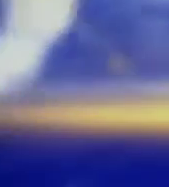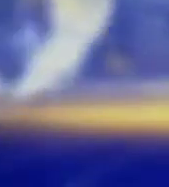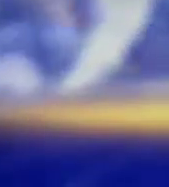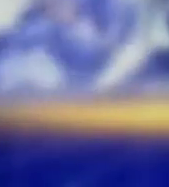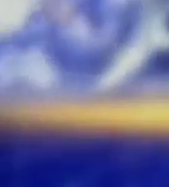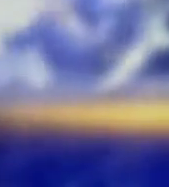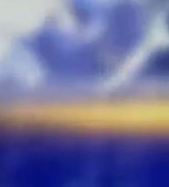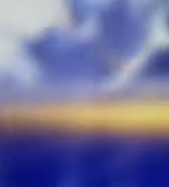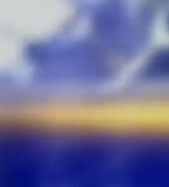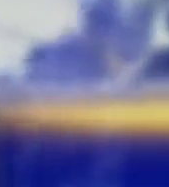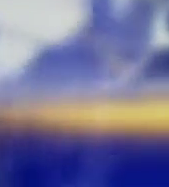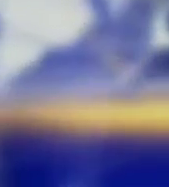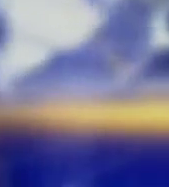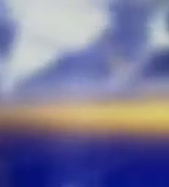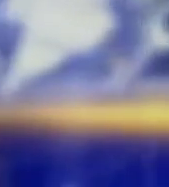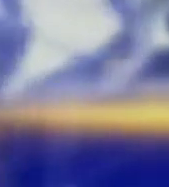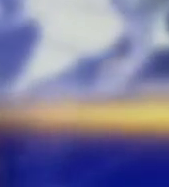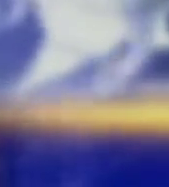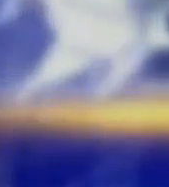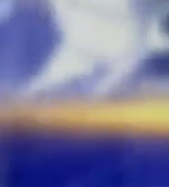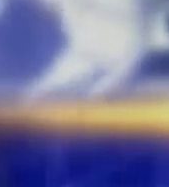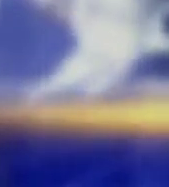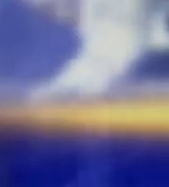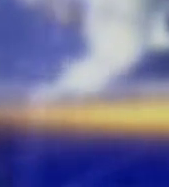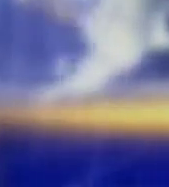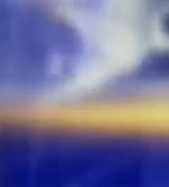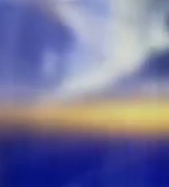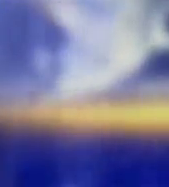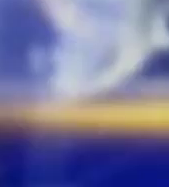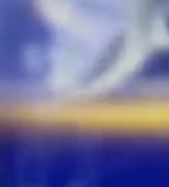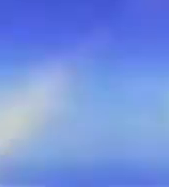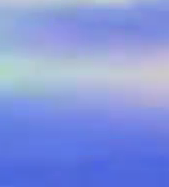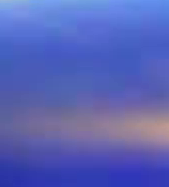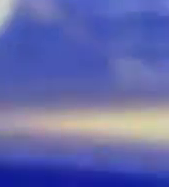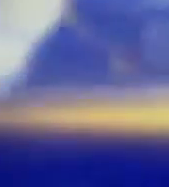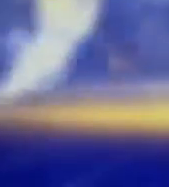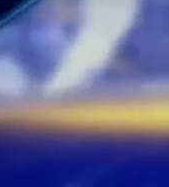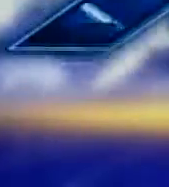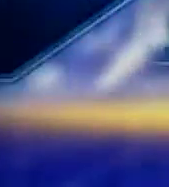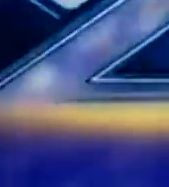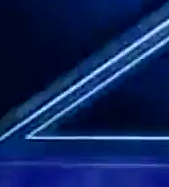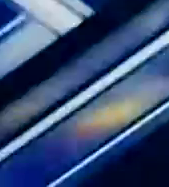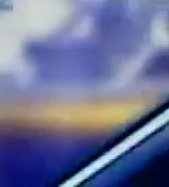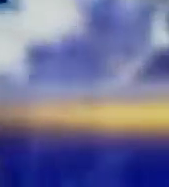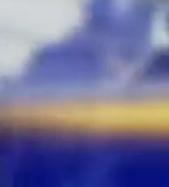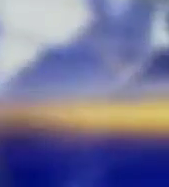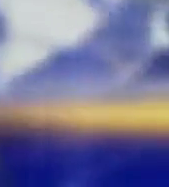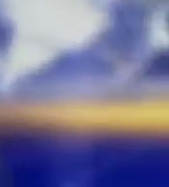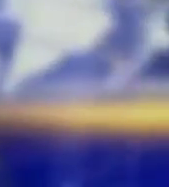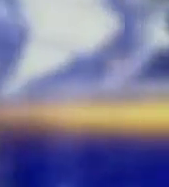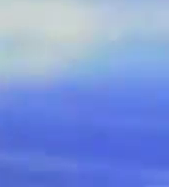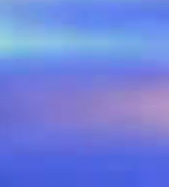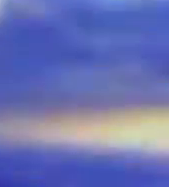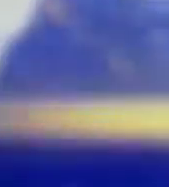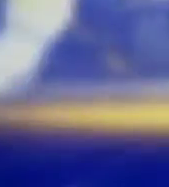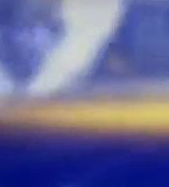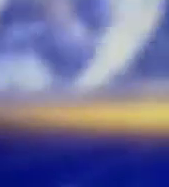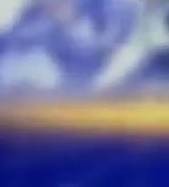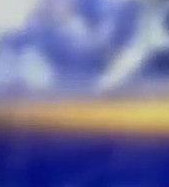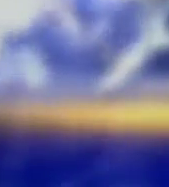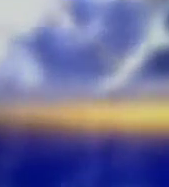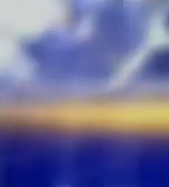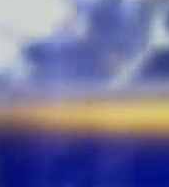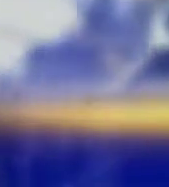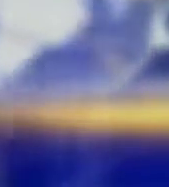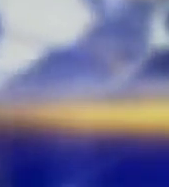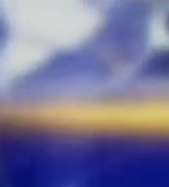that the multiple candidacies enriched the discussion of the role of the president and of the World Bank Group's future direction. And from regional business, Lime announced